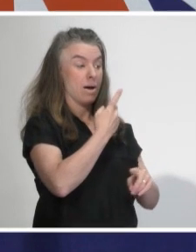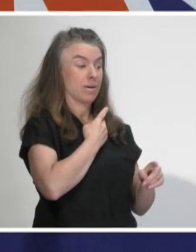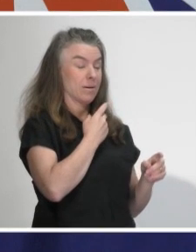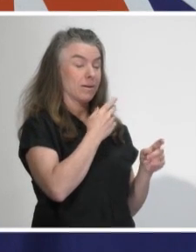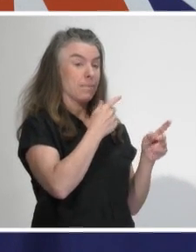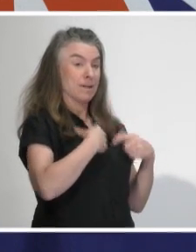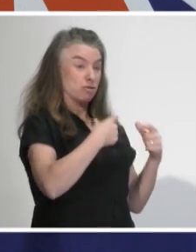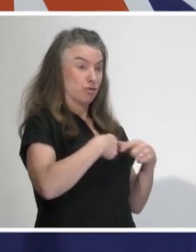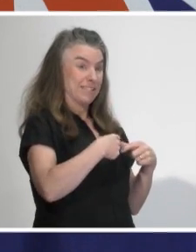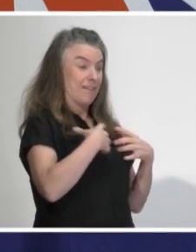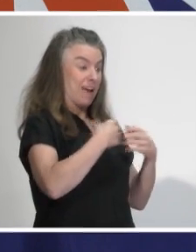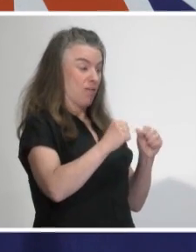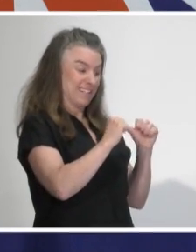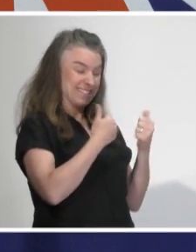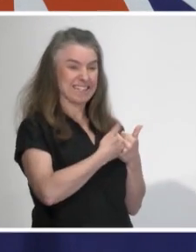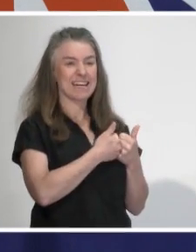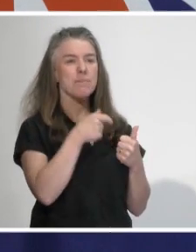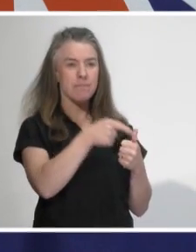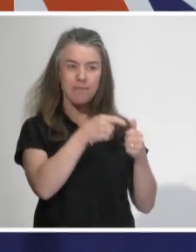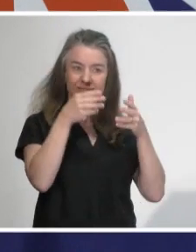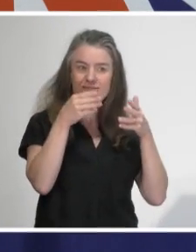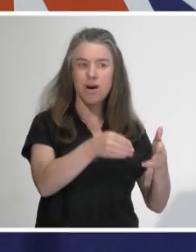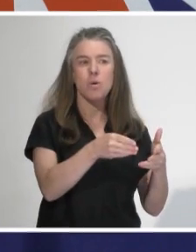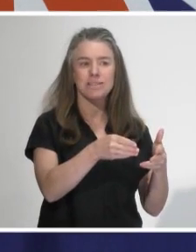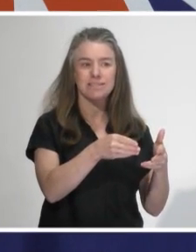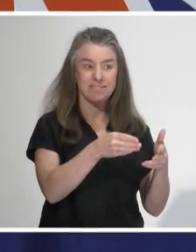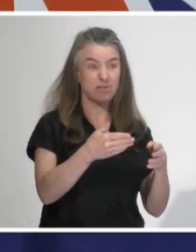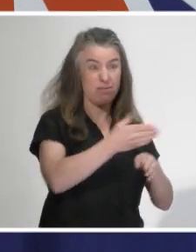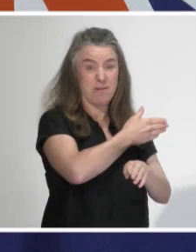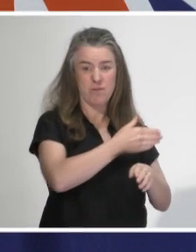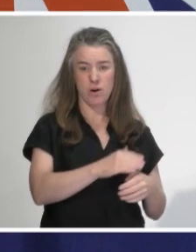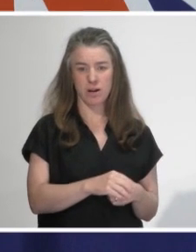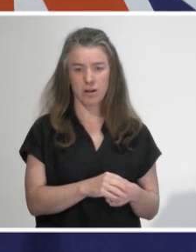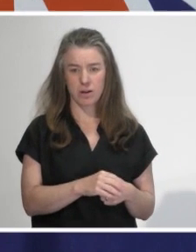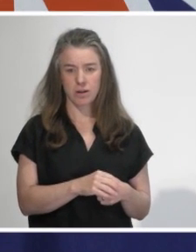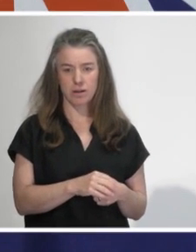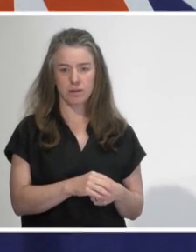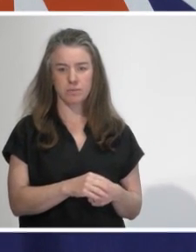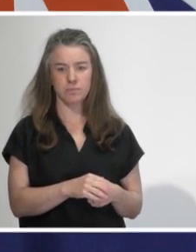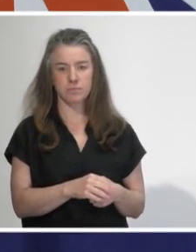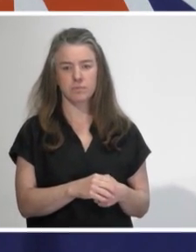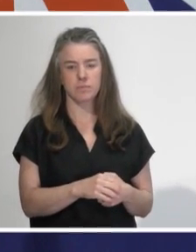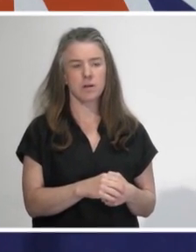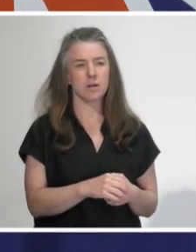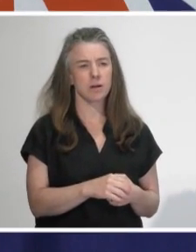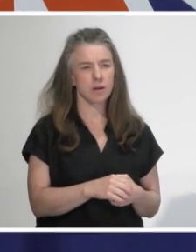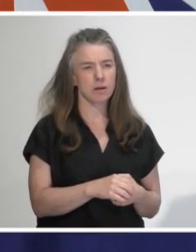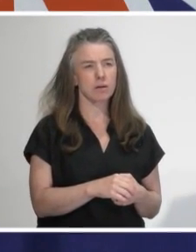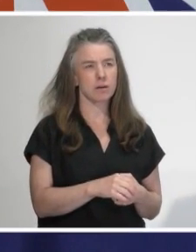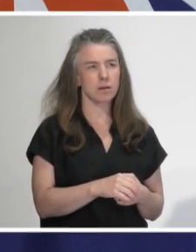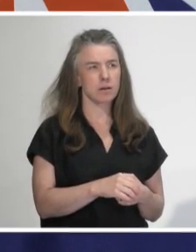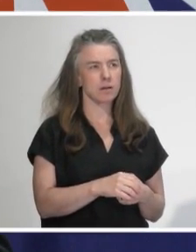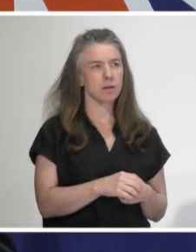DHBs have been very focused. It's not so much why now. What I'm letting you know is we're doing this as an additional measure partly because